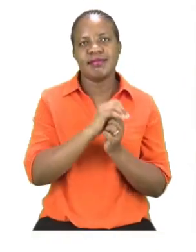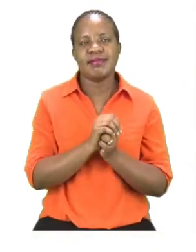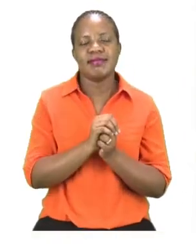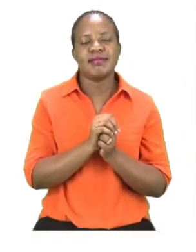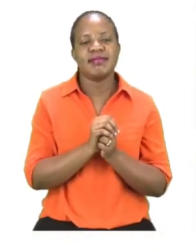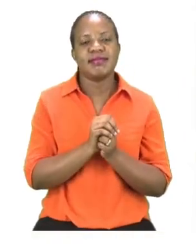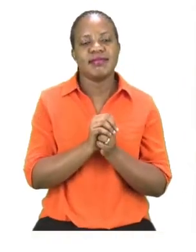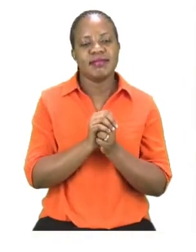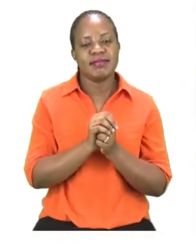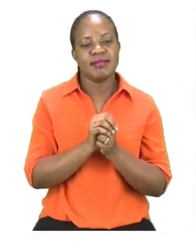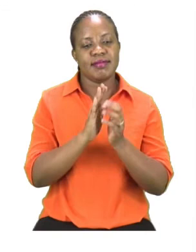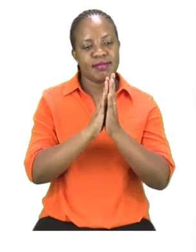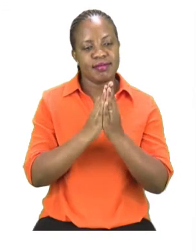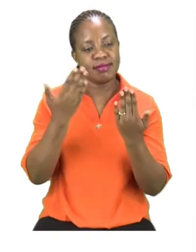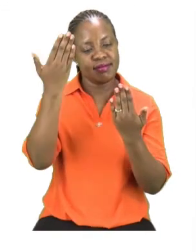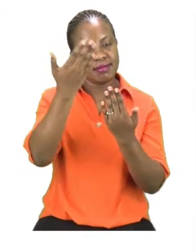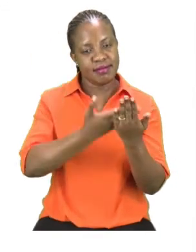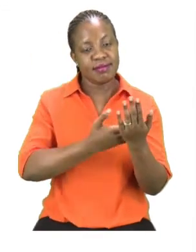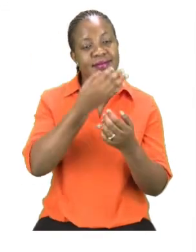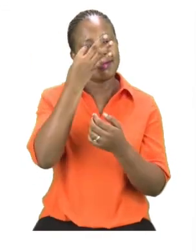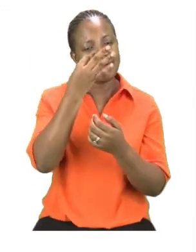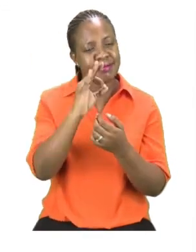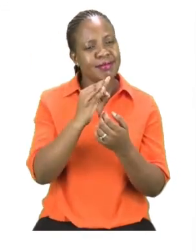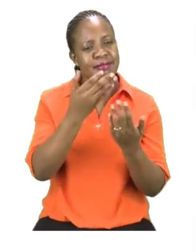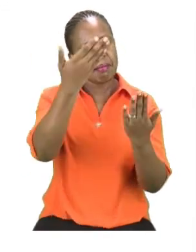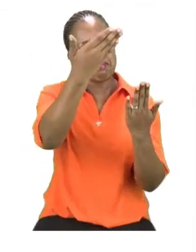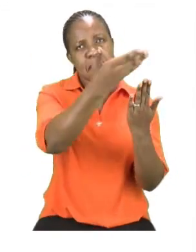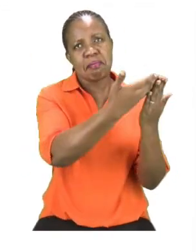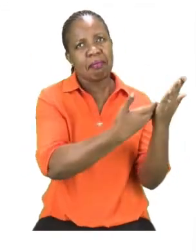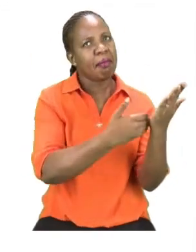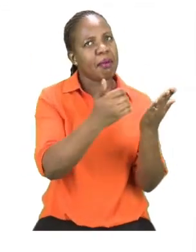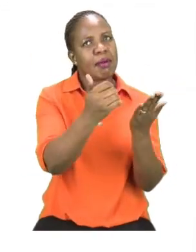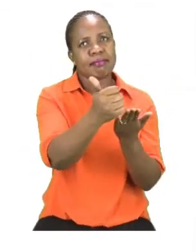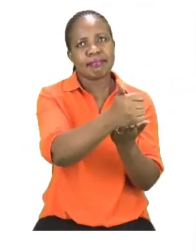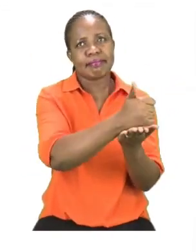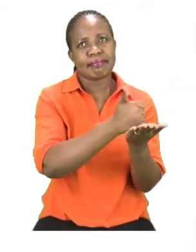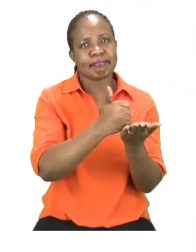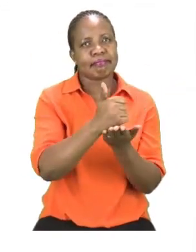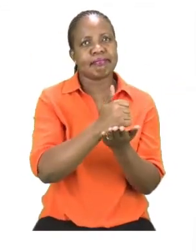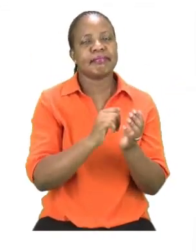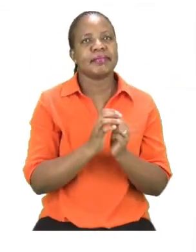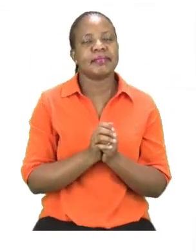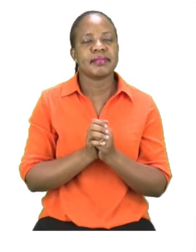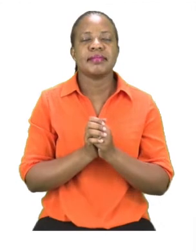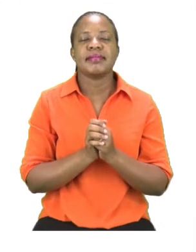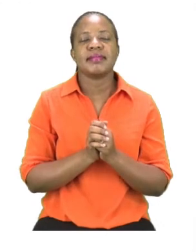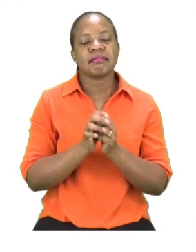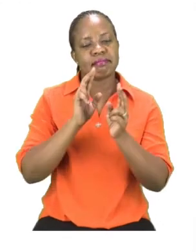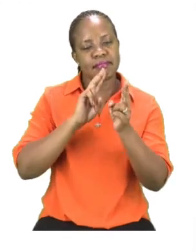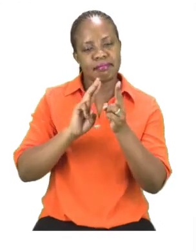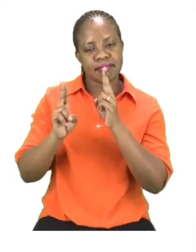you can see that we have an empty plate and we are going to talk about the foods from